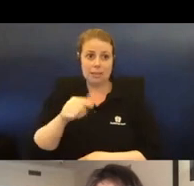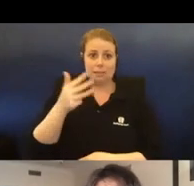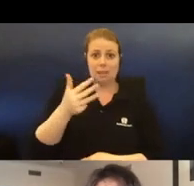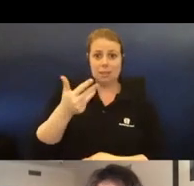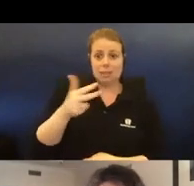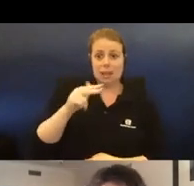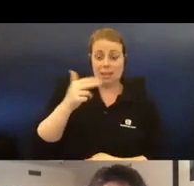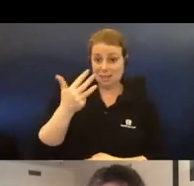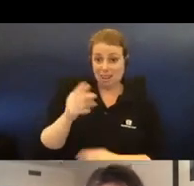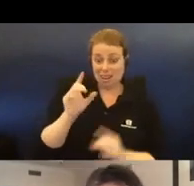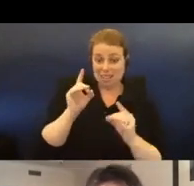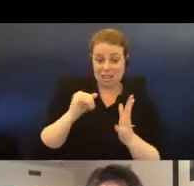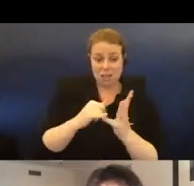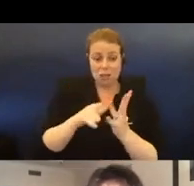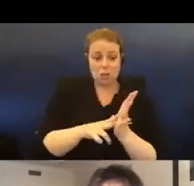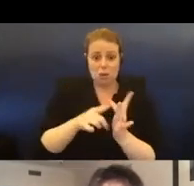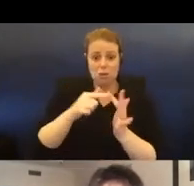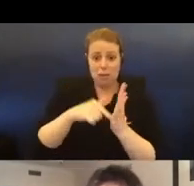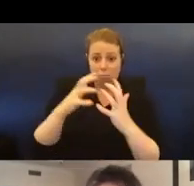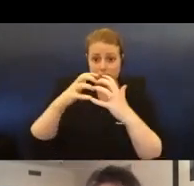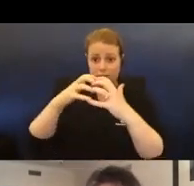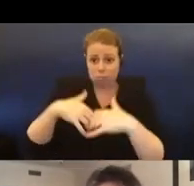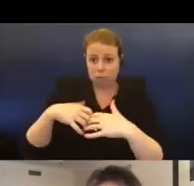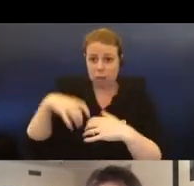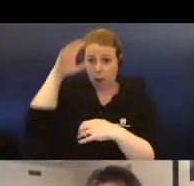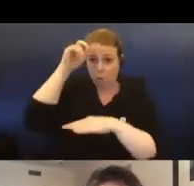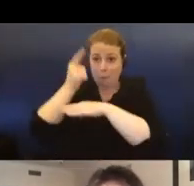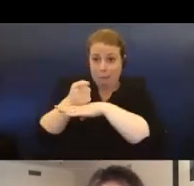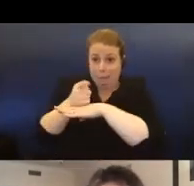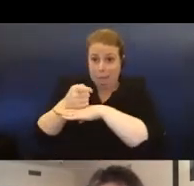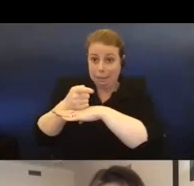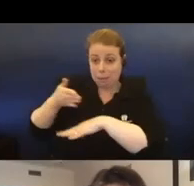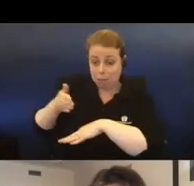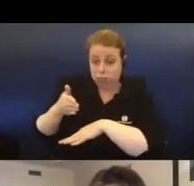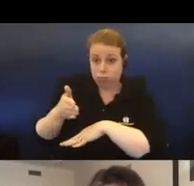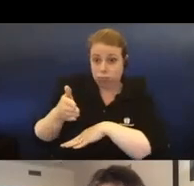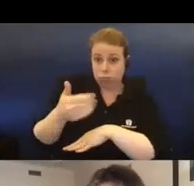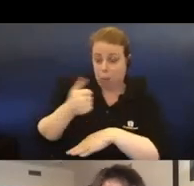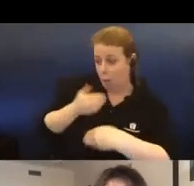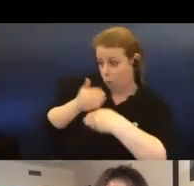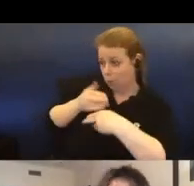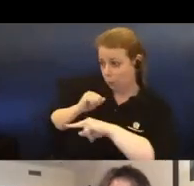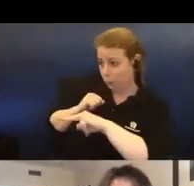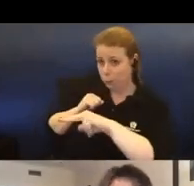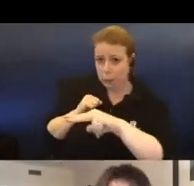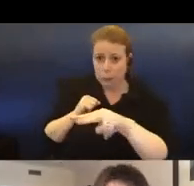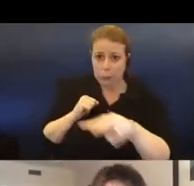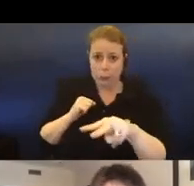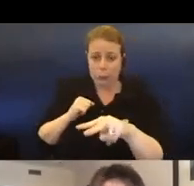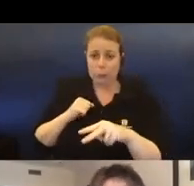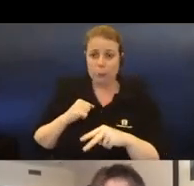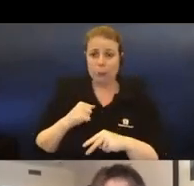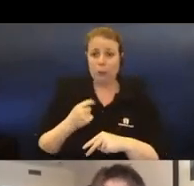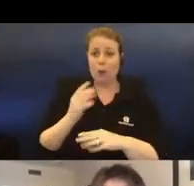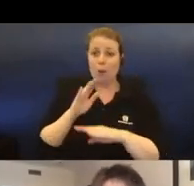army tanks rolling in past my windows, as we also lived on the main street, and about 100 people died in clashes